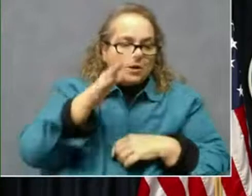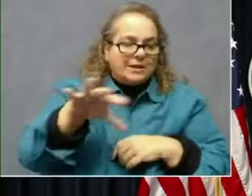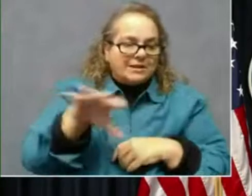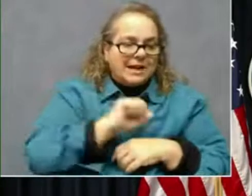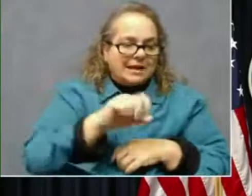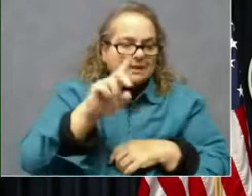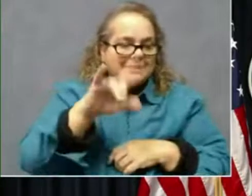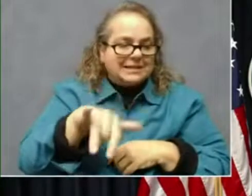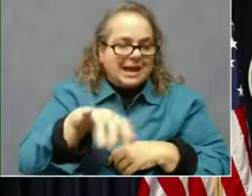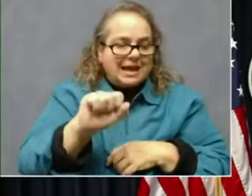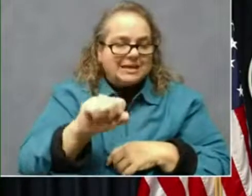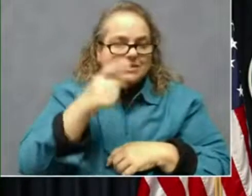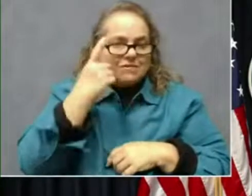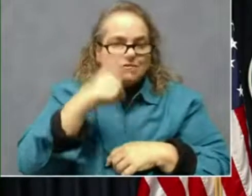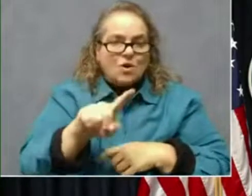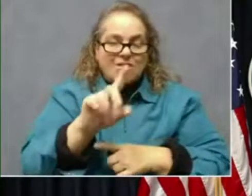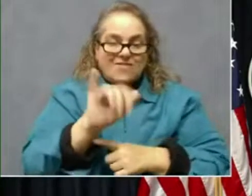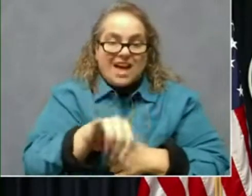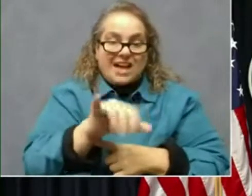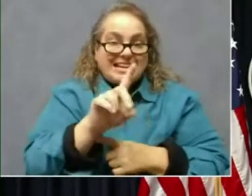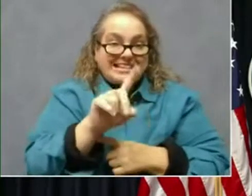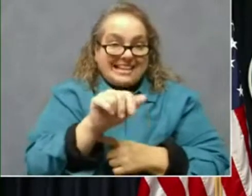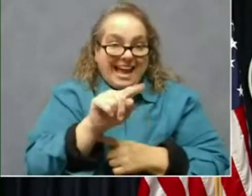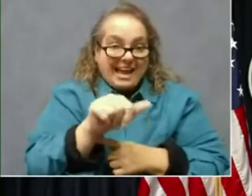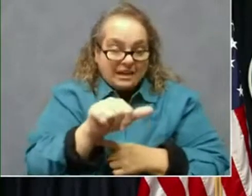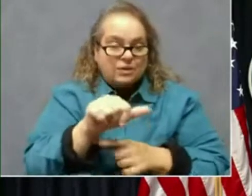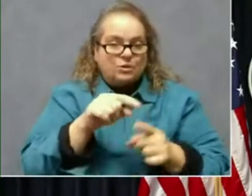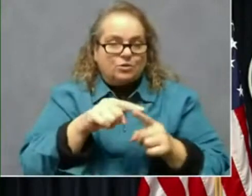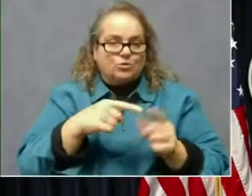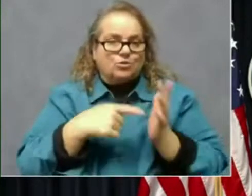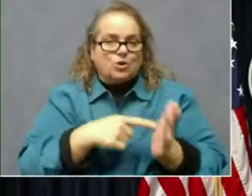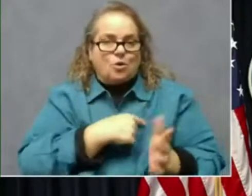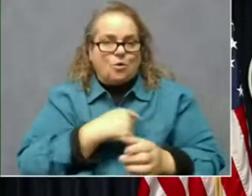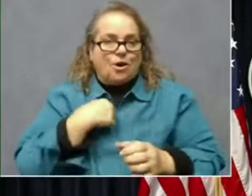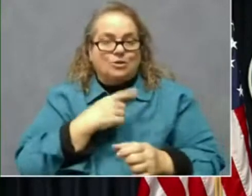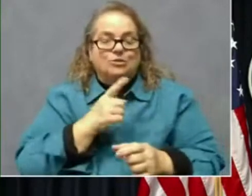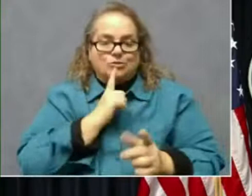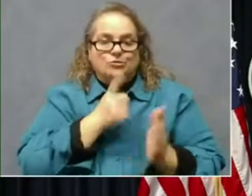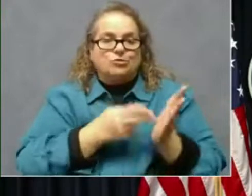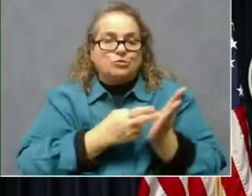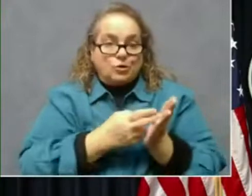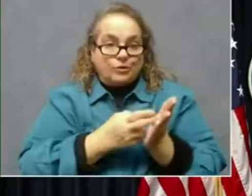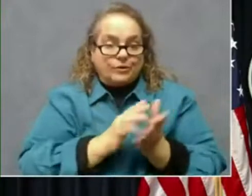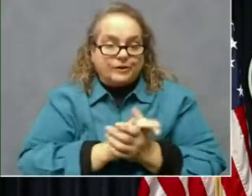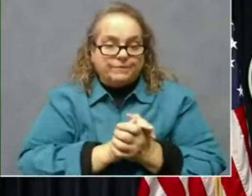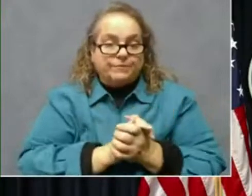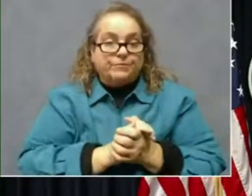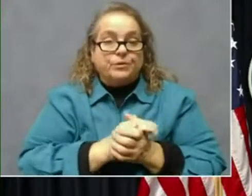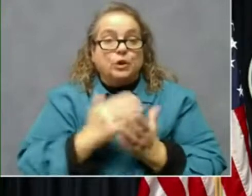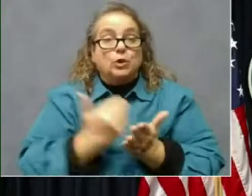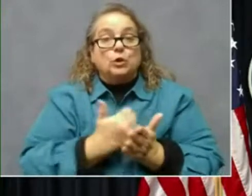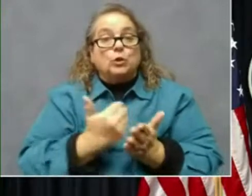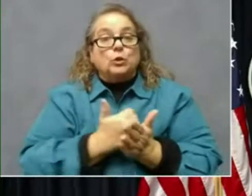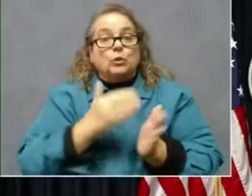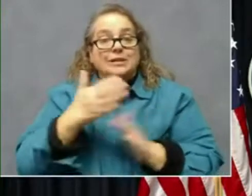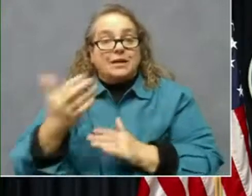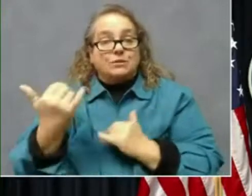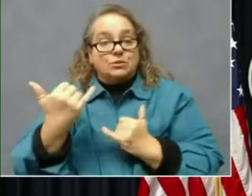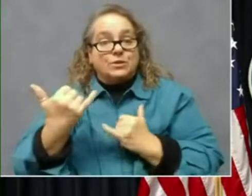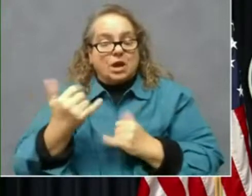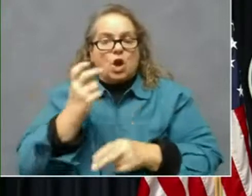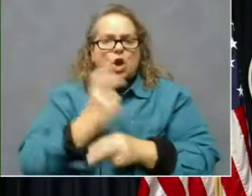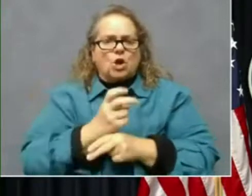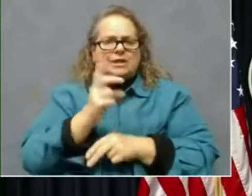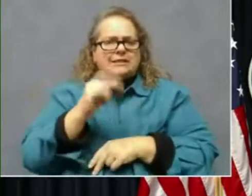the data to show us the truth. New deaths today. A hard day with 26